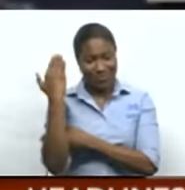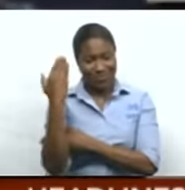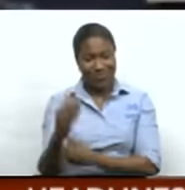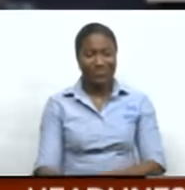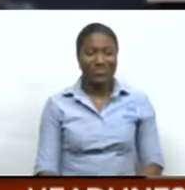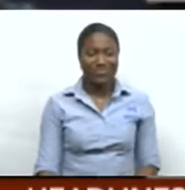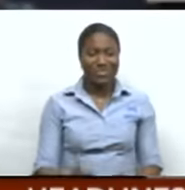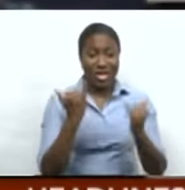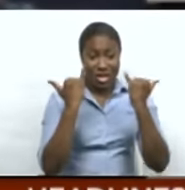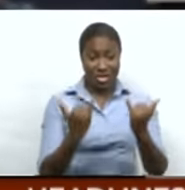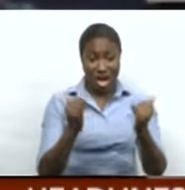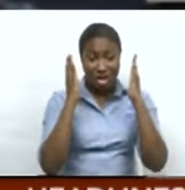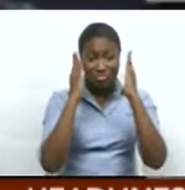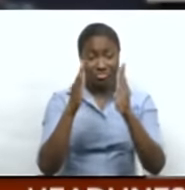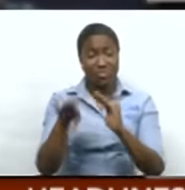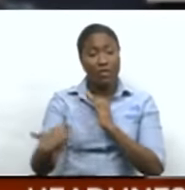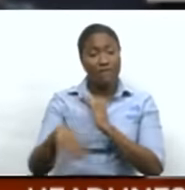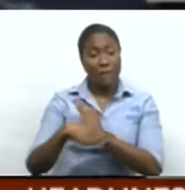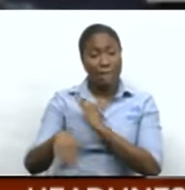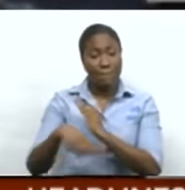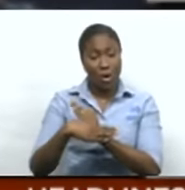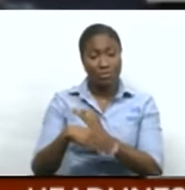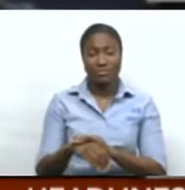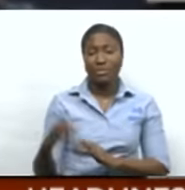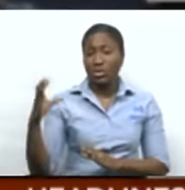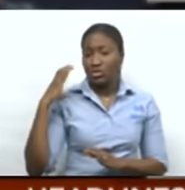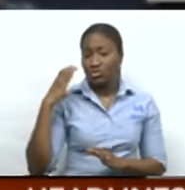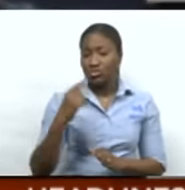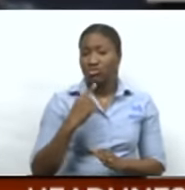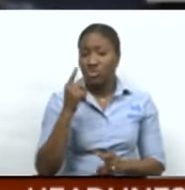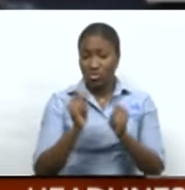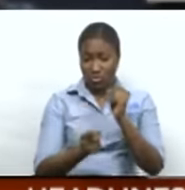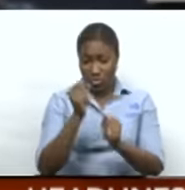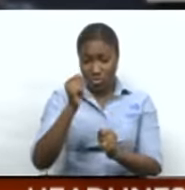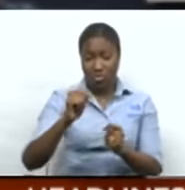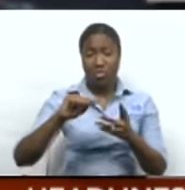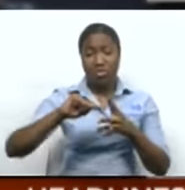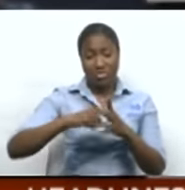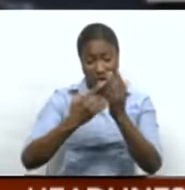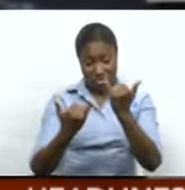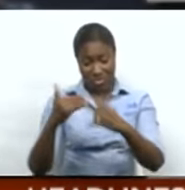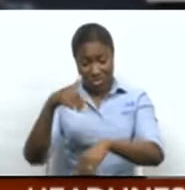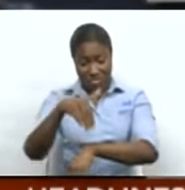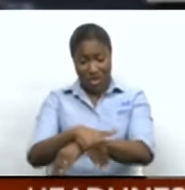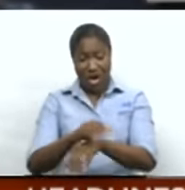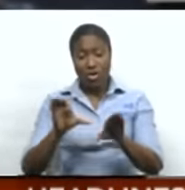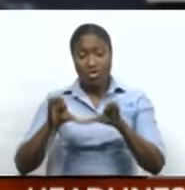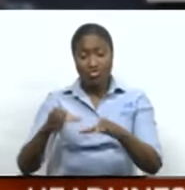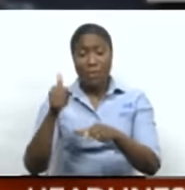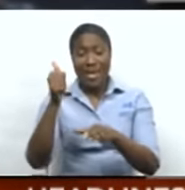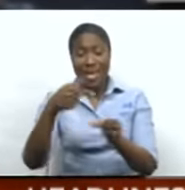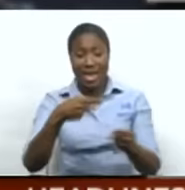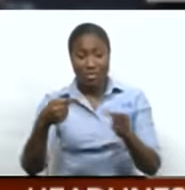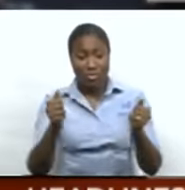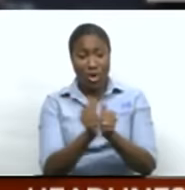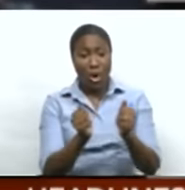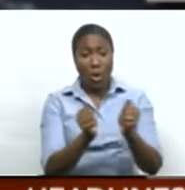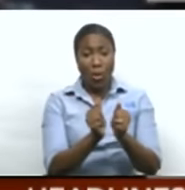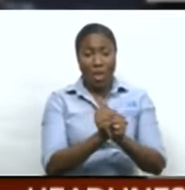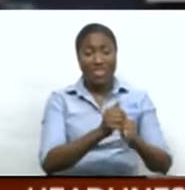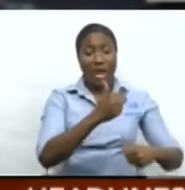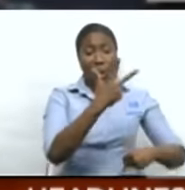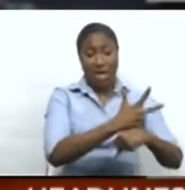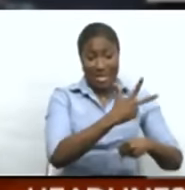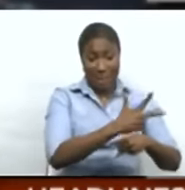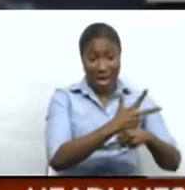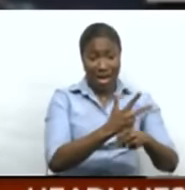Football now according to head coach Angus Eve Trinidad and Tobago heads into tonight's CONCACAF Nations League Group A match against Guatemala fully focused